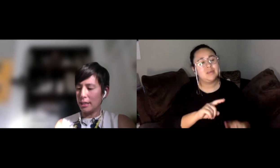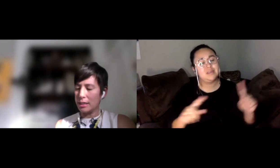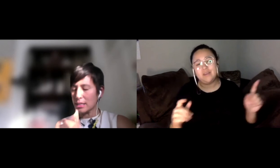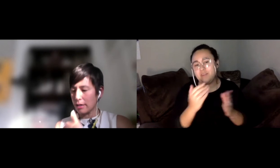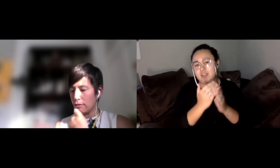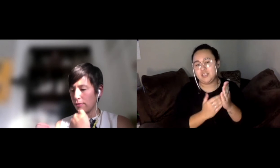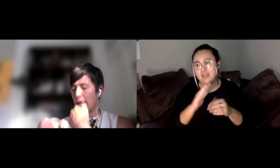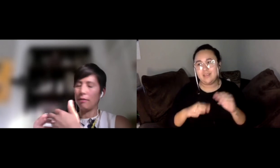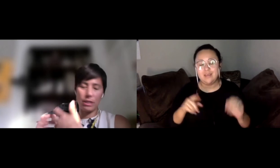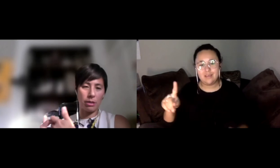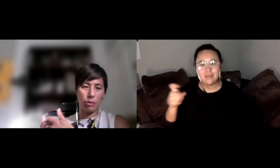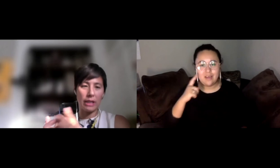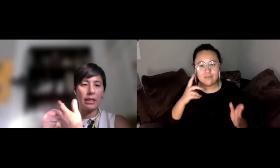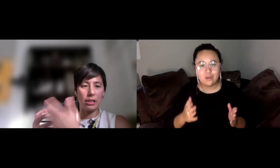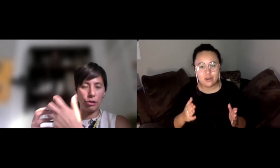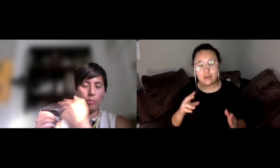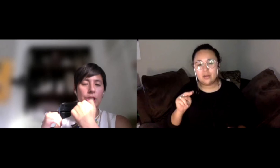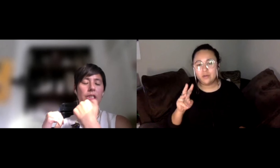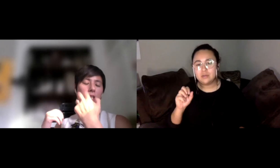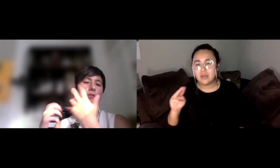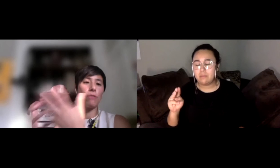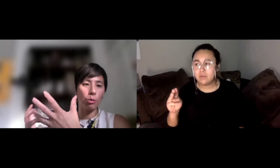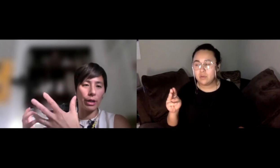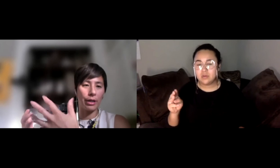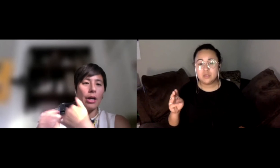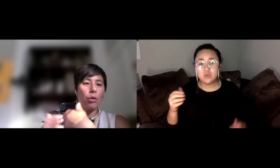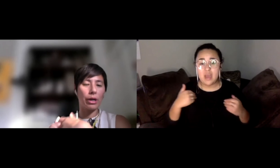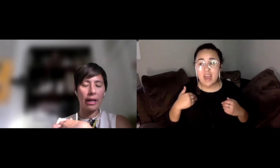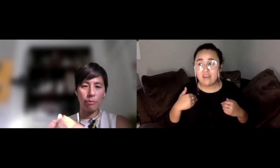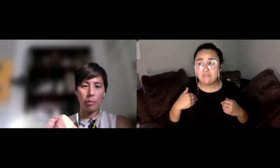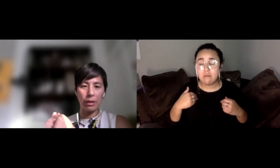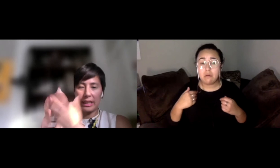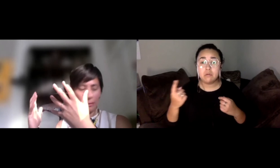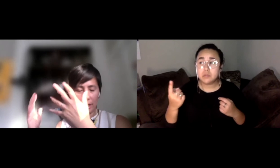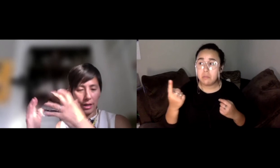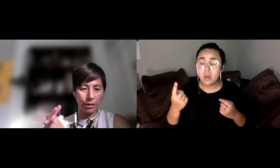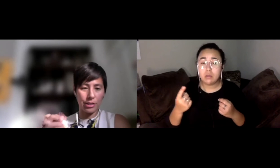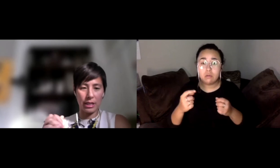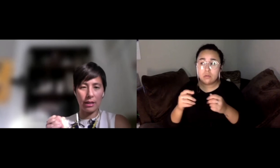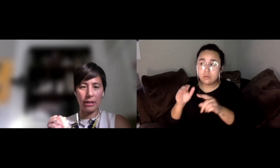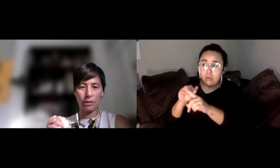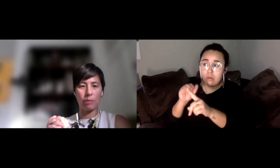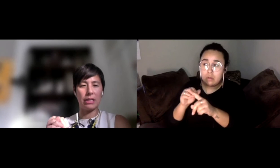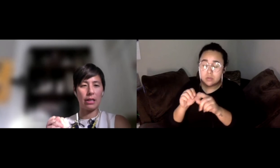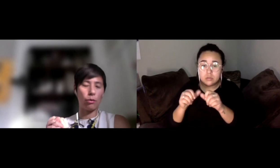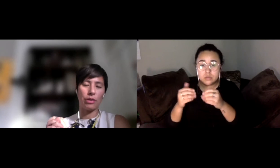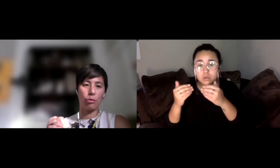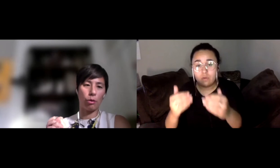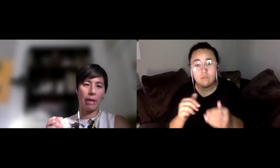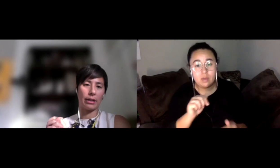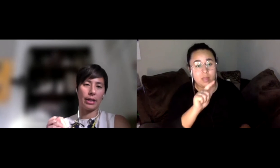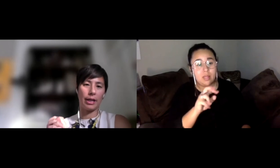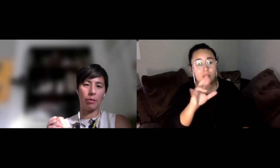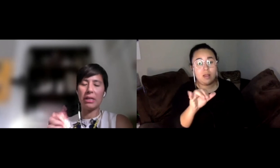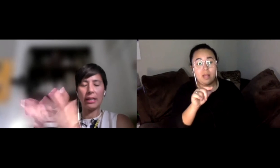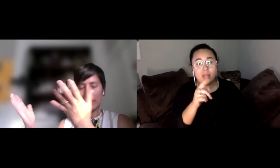And instead of having somebody we can continue to push to go forward, we're going to have people like Larry Elder is saying that there are some things that he wants to roll